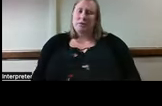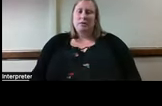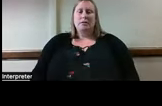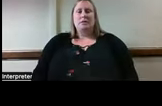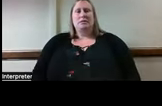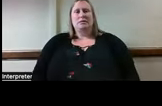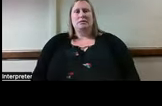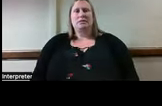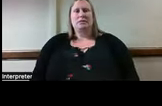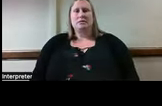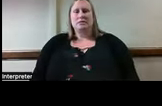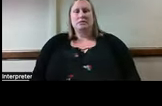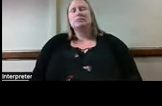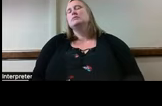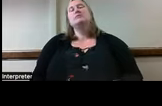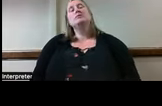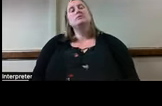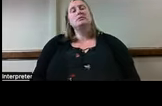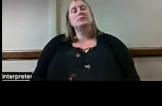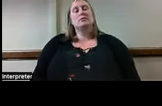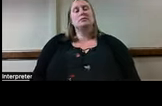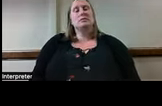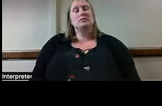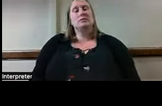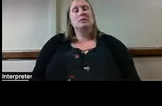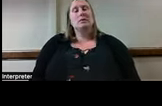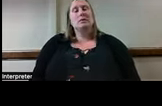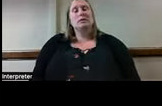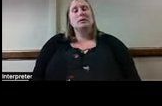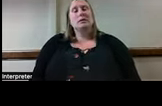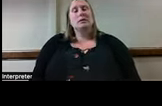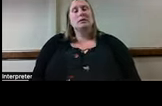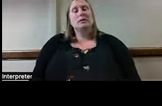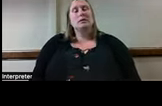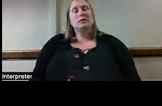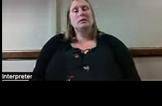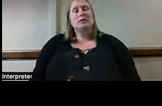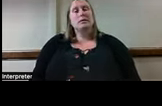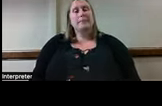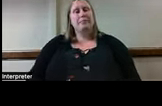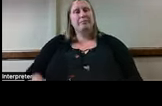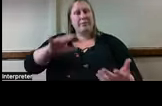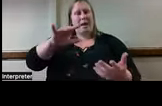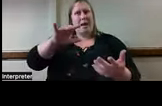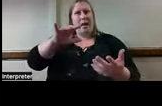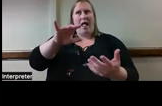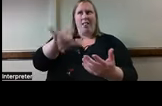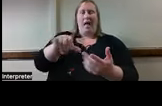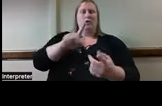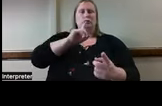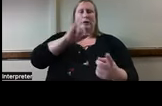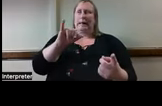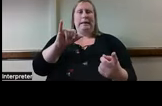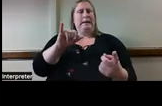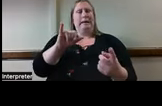All of this is becoming sort of a growing snowball of